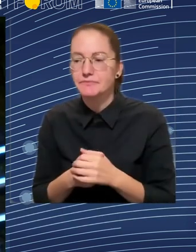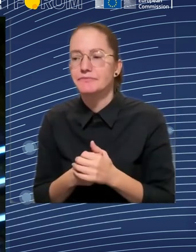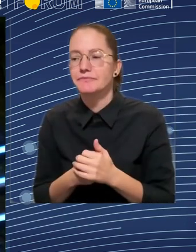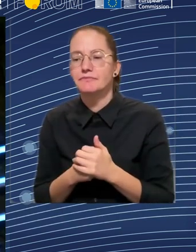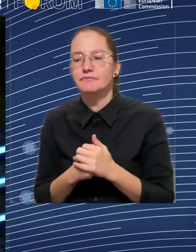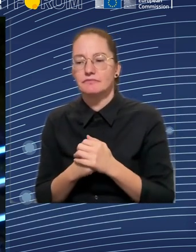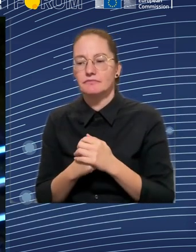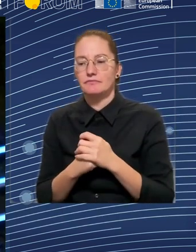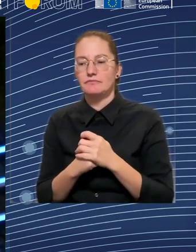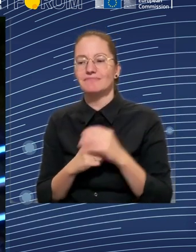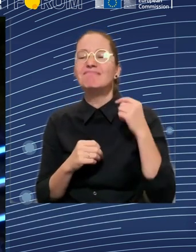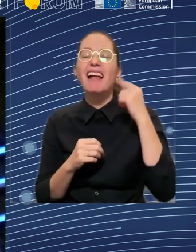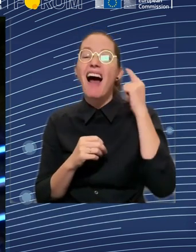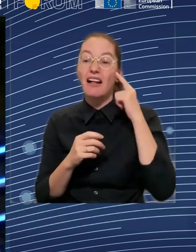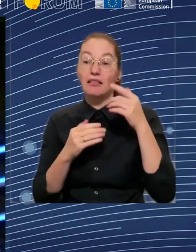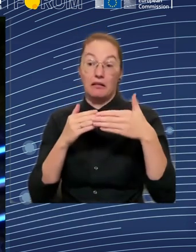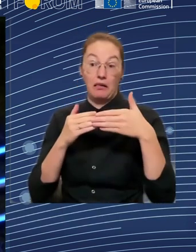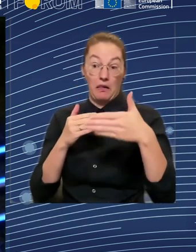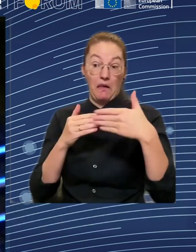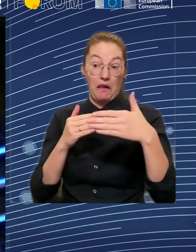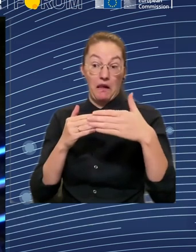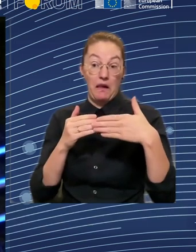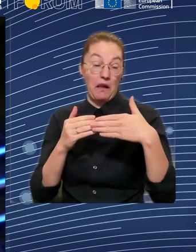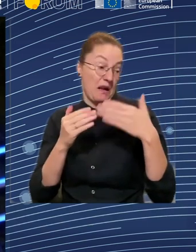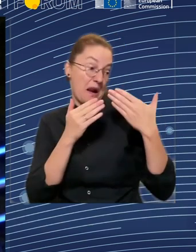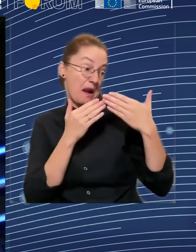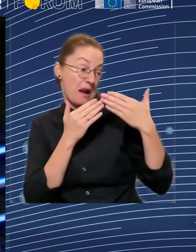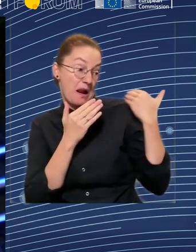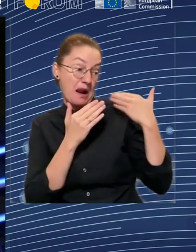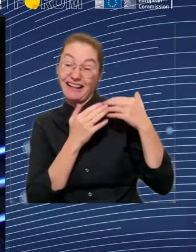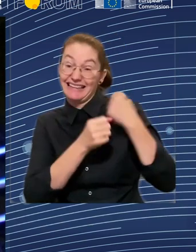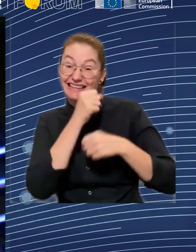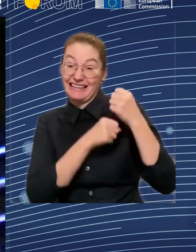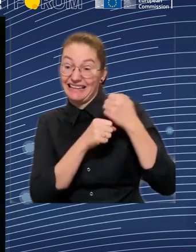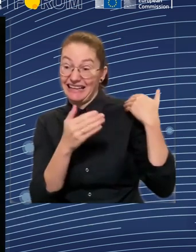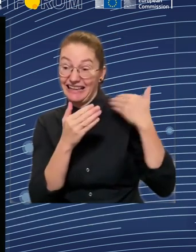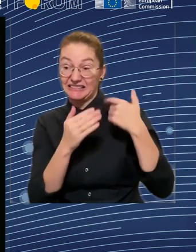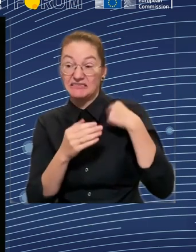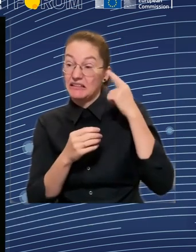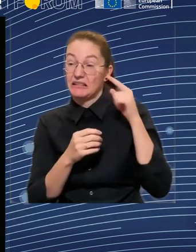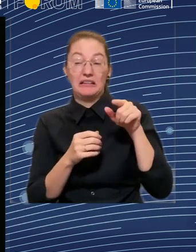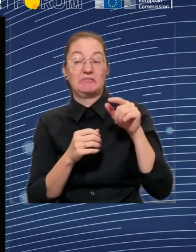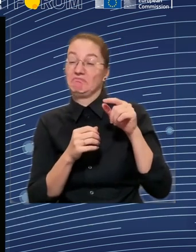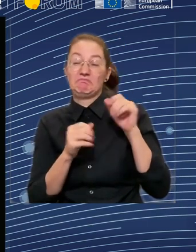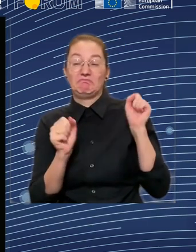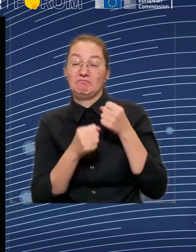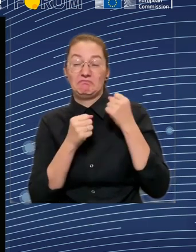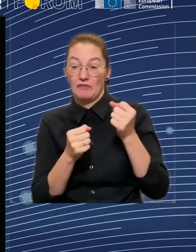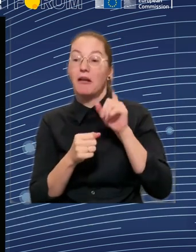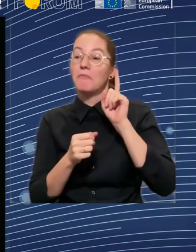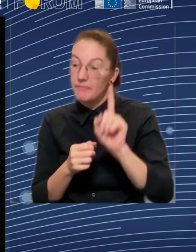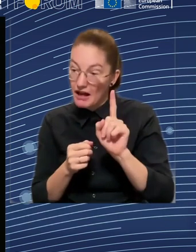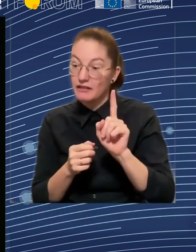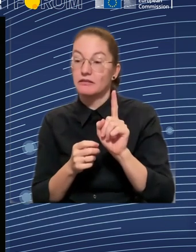maybe some kind of instrument supporting welfare member states, national welfare member states. Tanya, the same question to you,